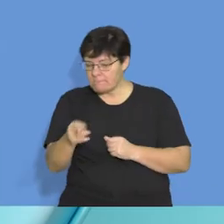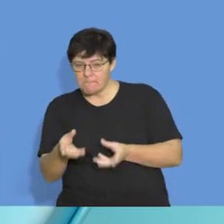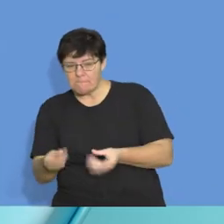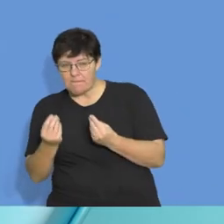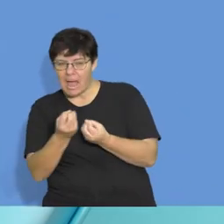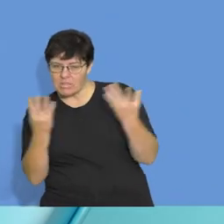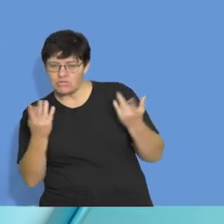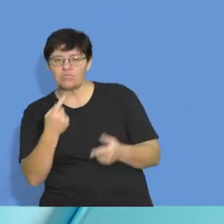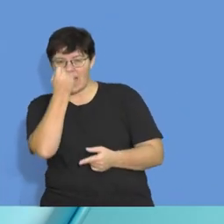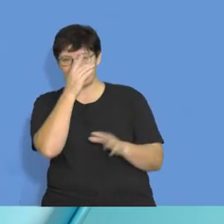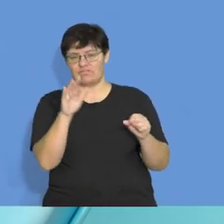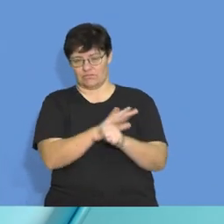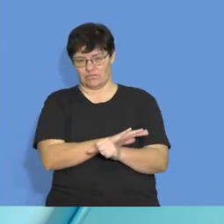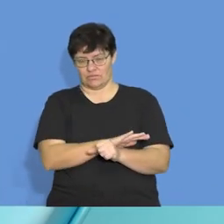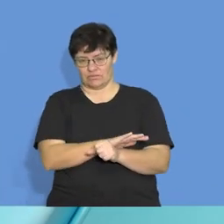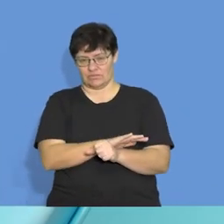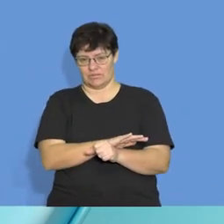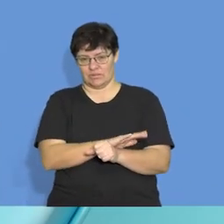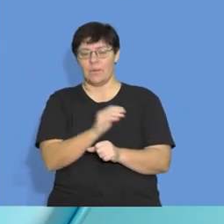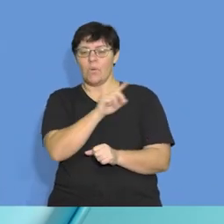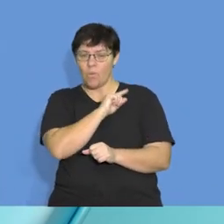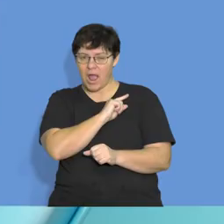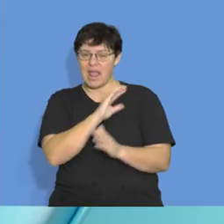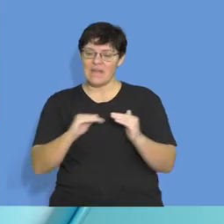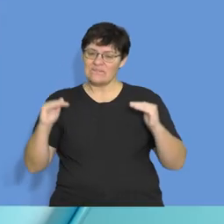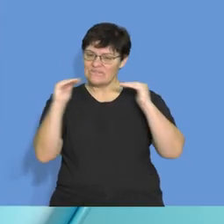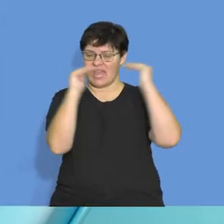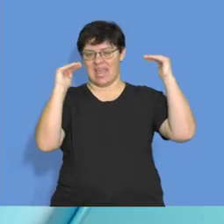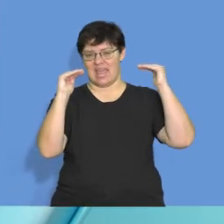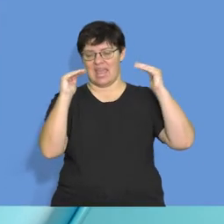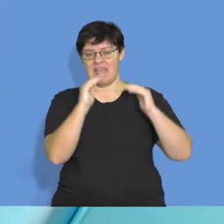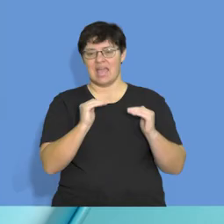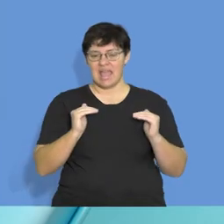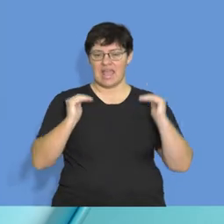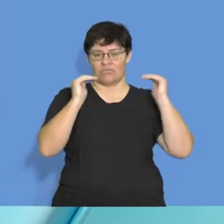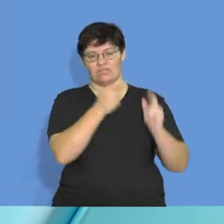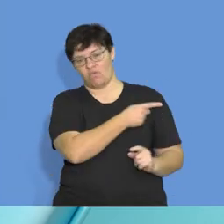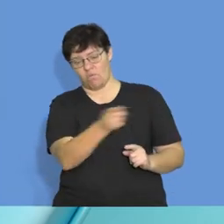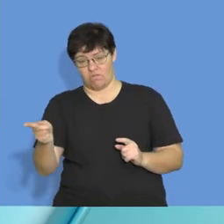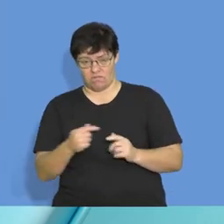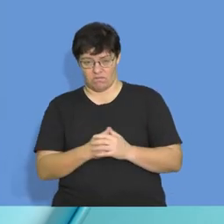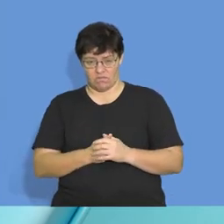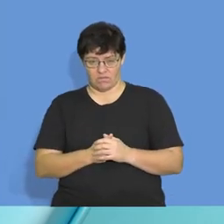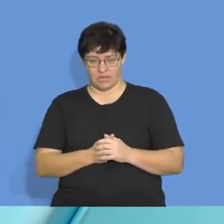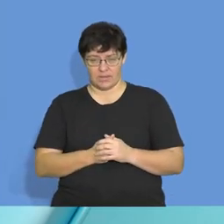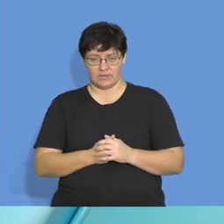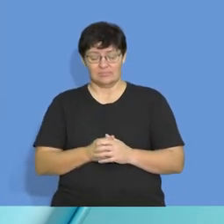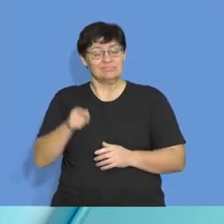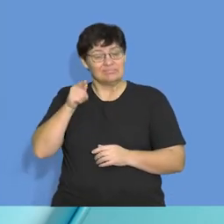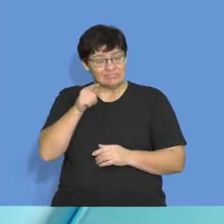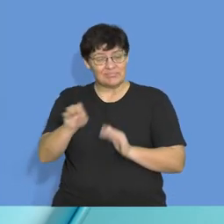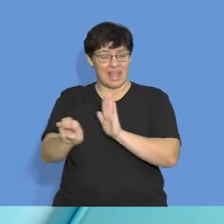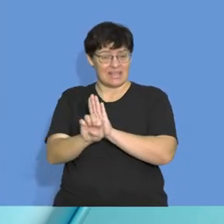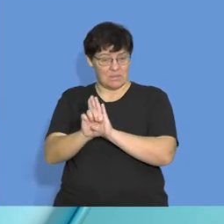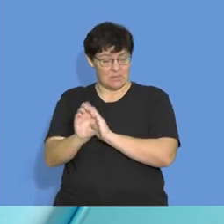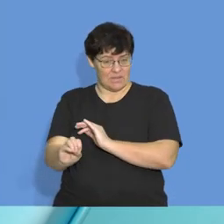firm so that there's a fair and equitable increase to everybody. Right, so in this particular example that we have